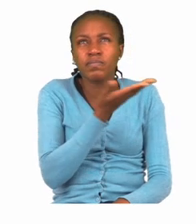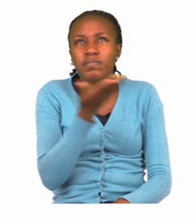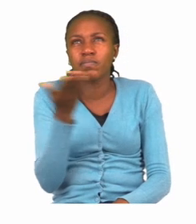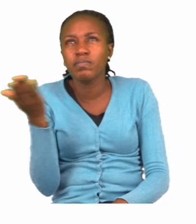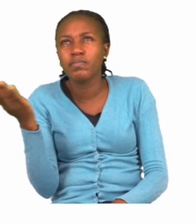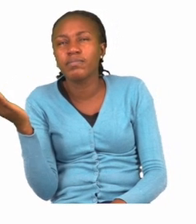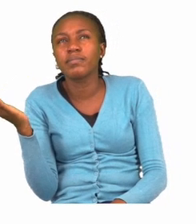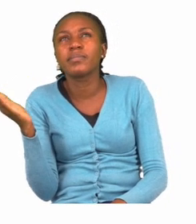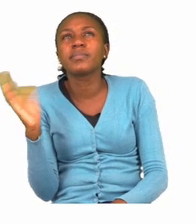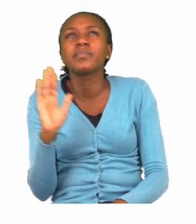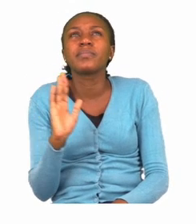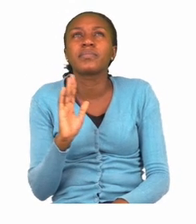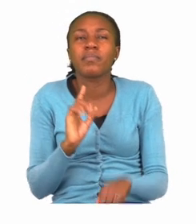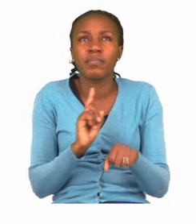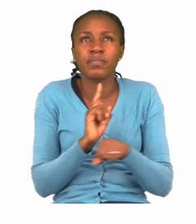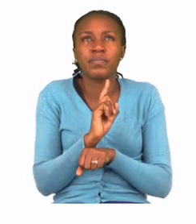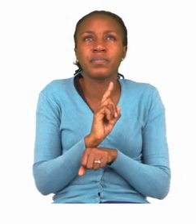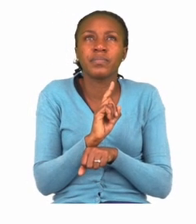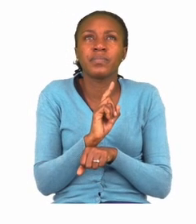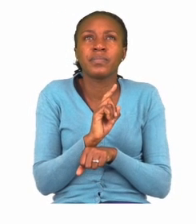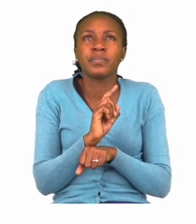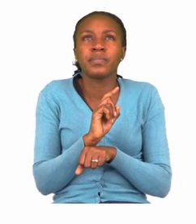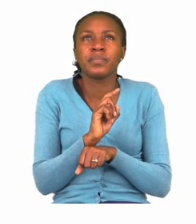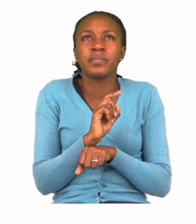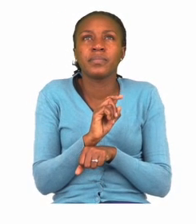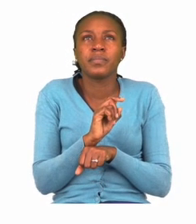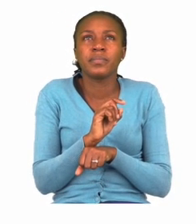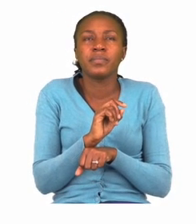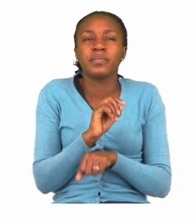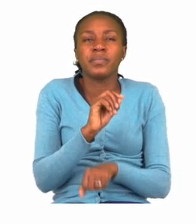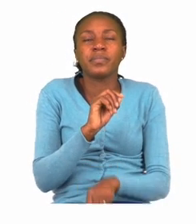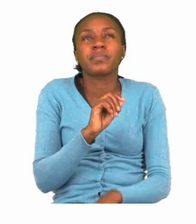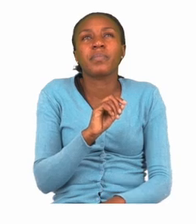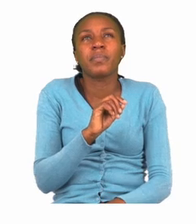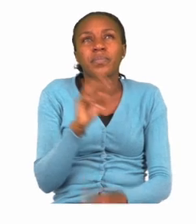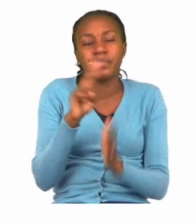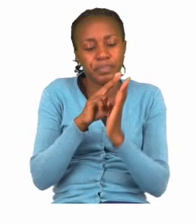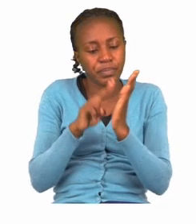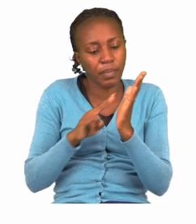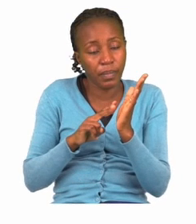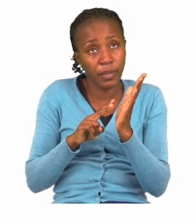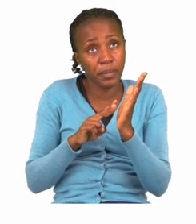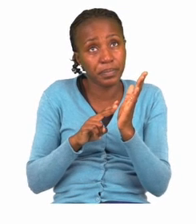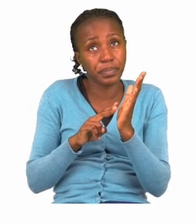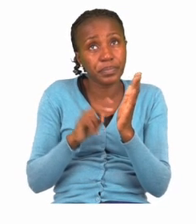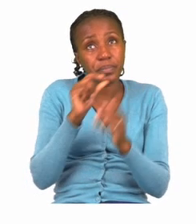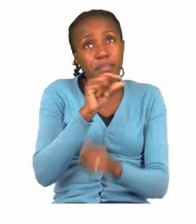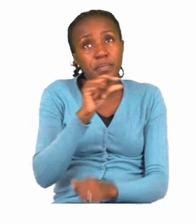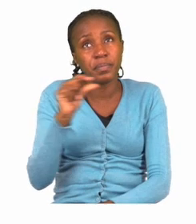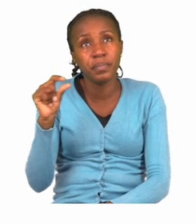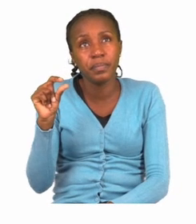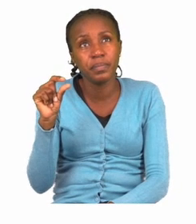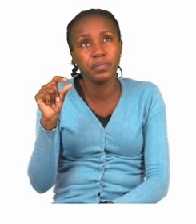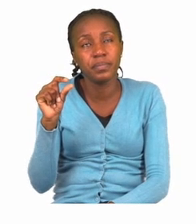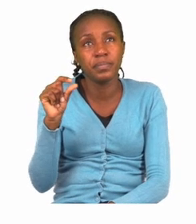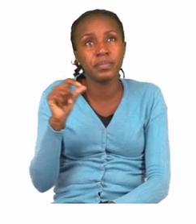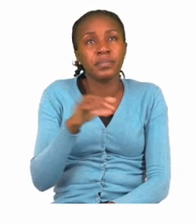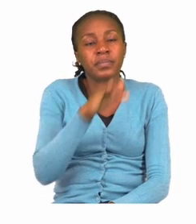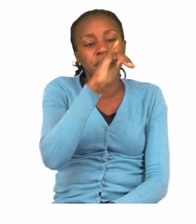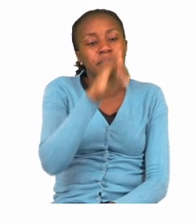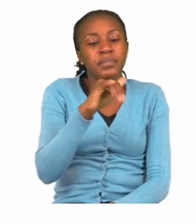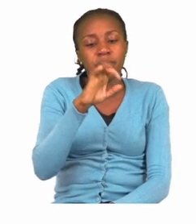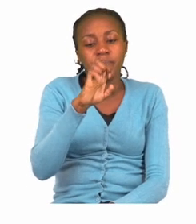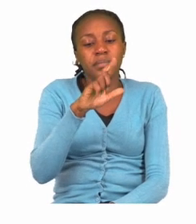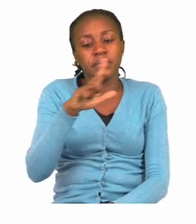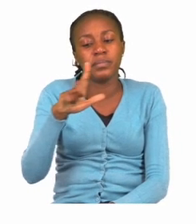The first one, the first part there, it says we have to read the sight words. And these words are